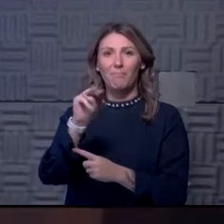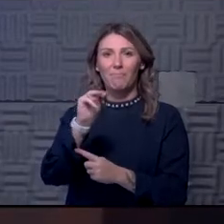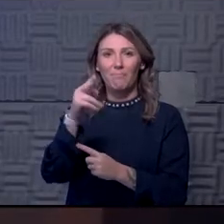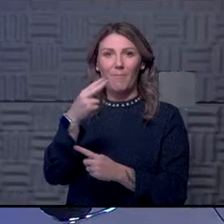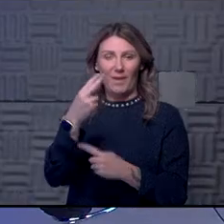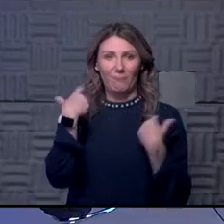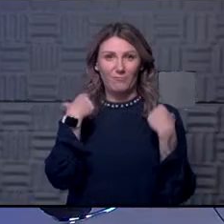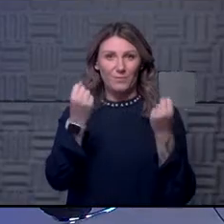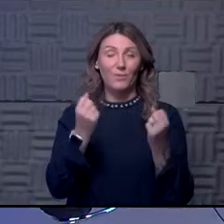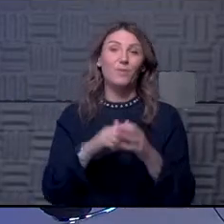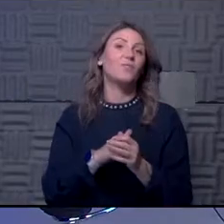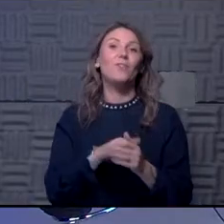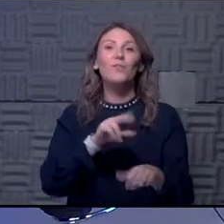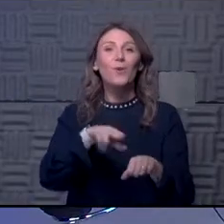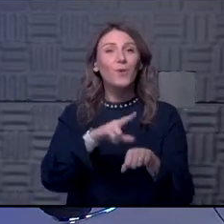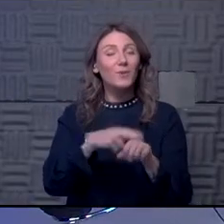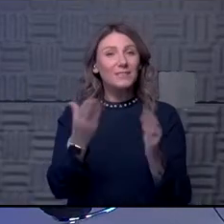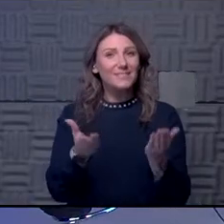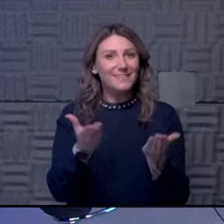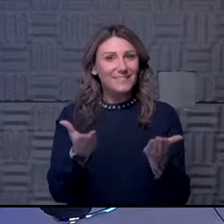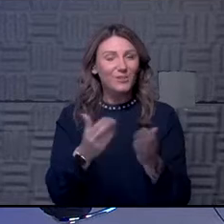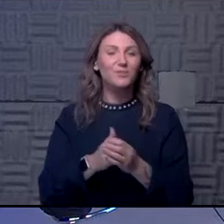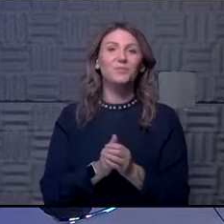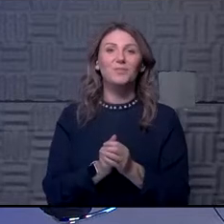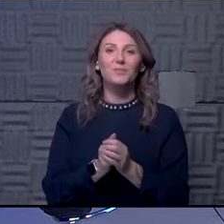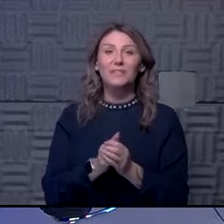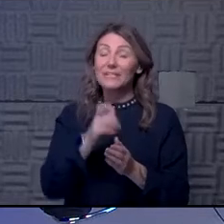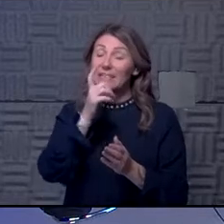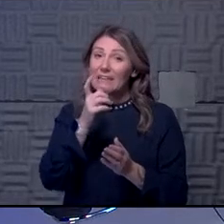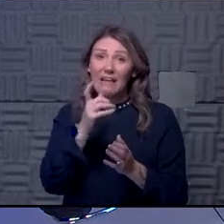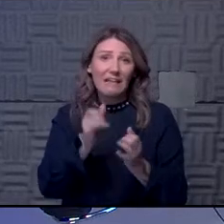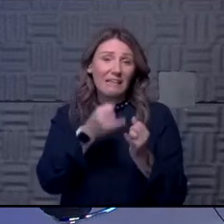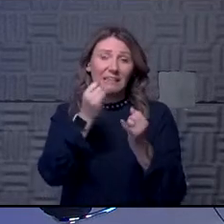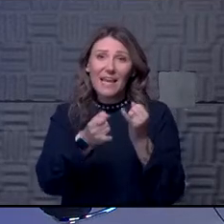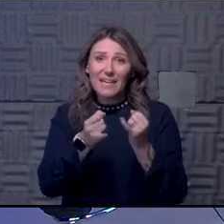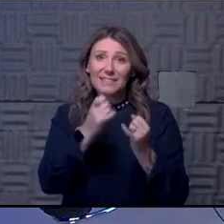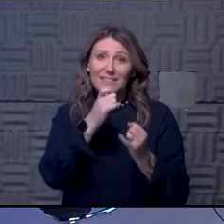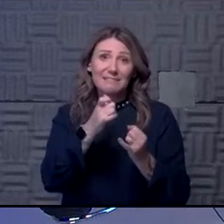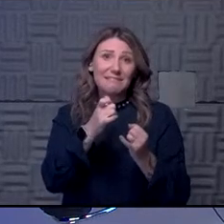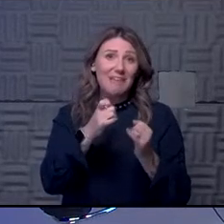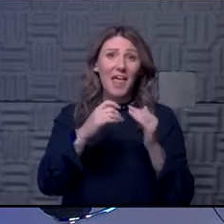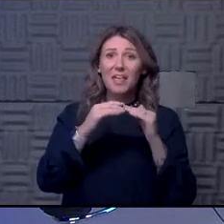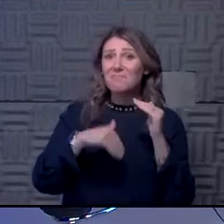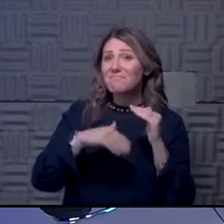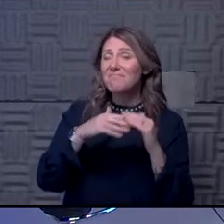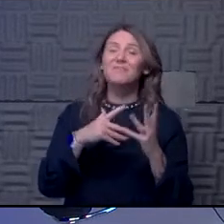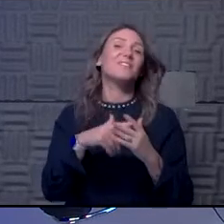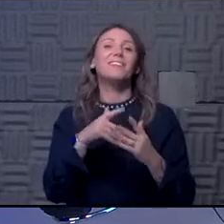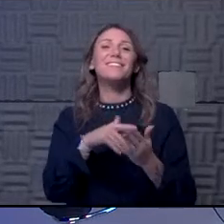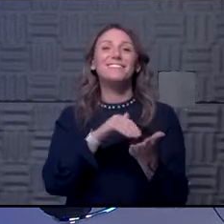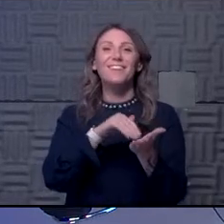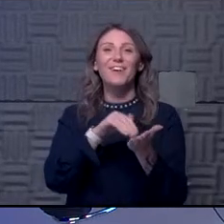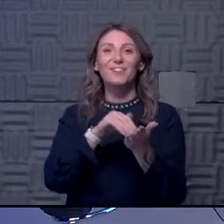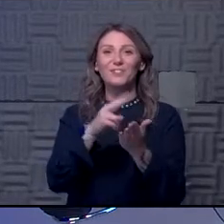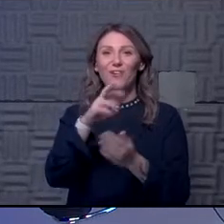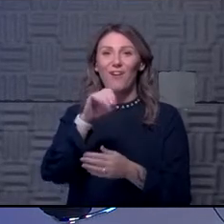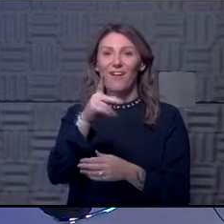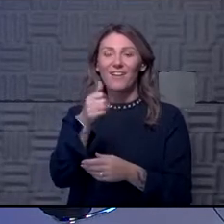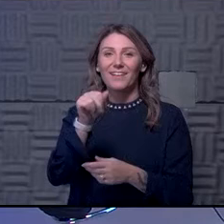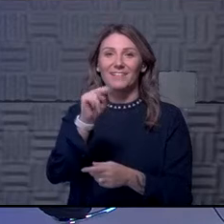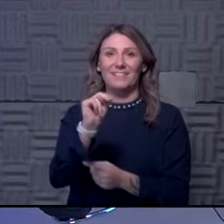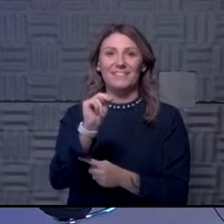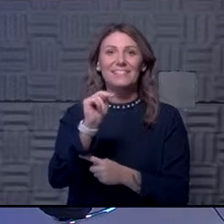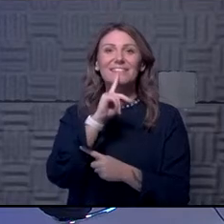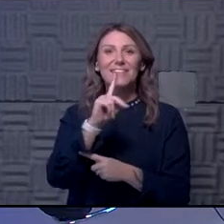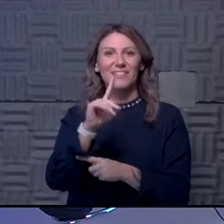And of course here in studio, not last but not least, Dr. Hawkinson, our Medical Director of Infection Prevention and Control.